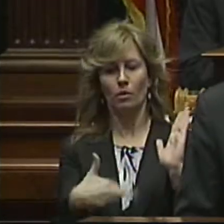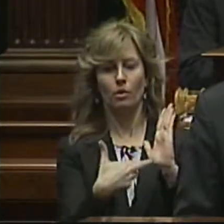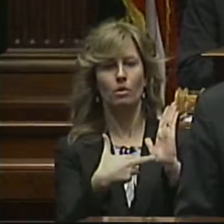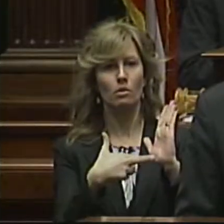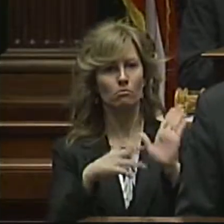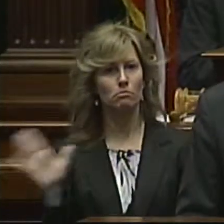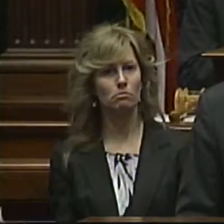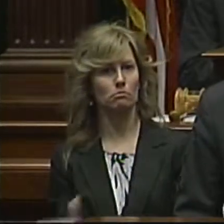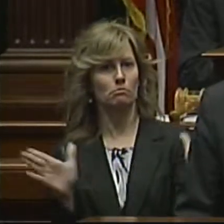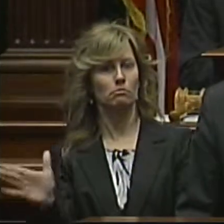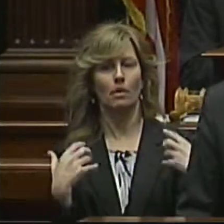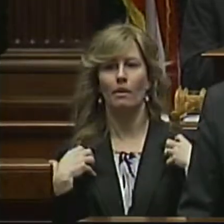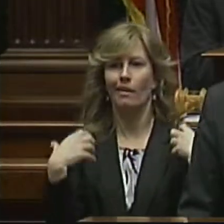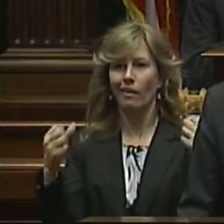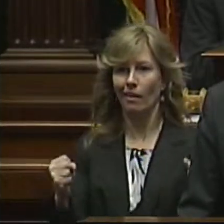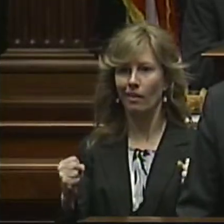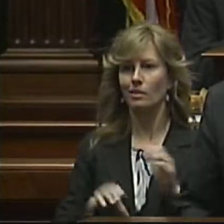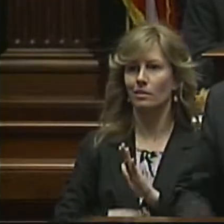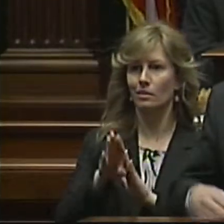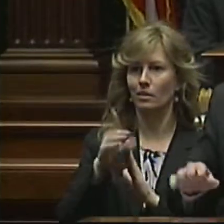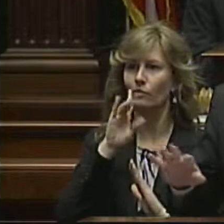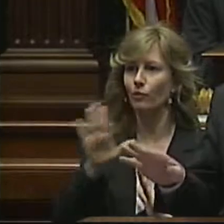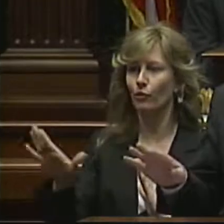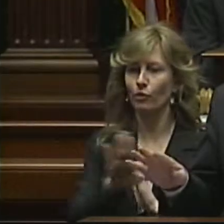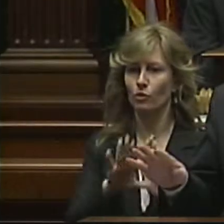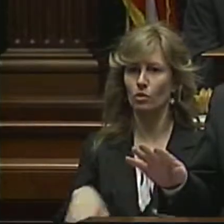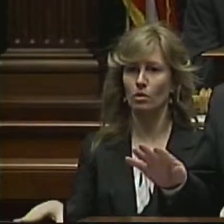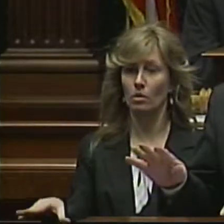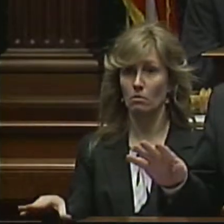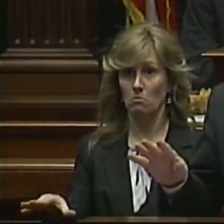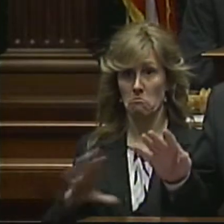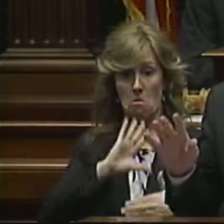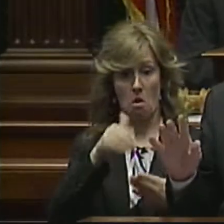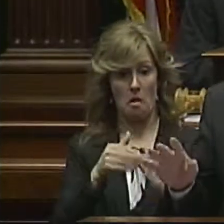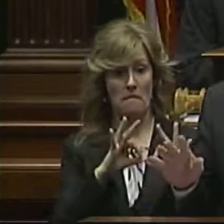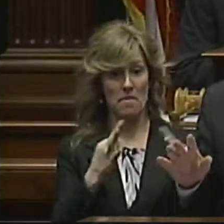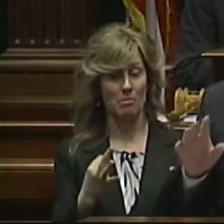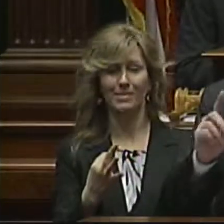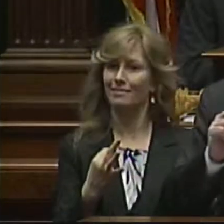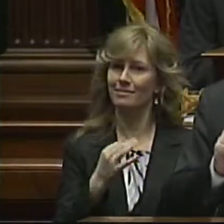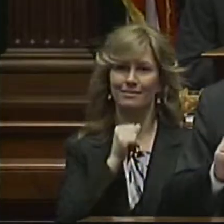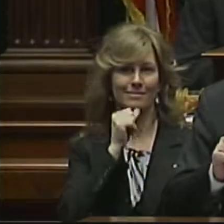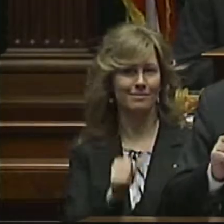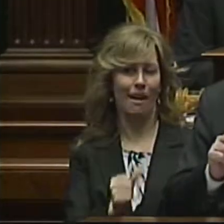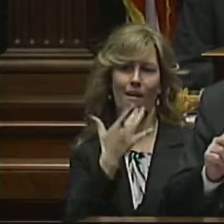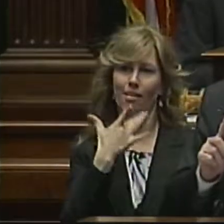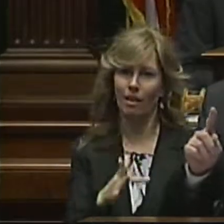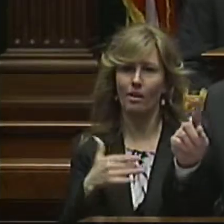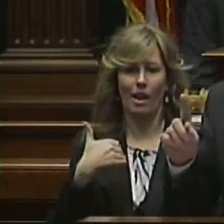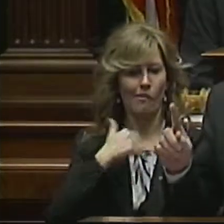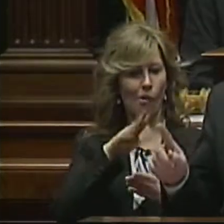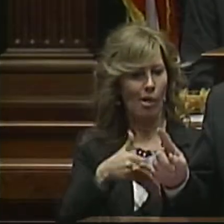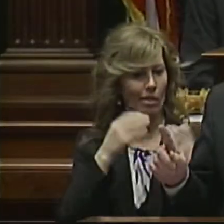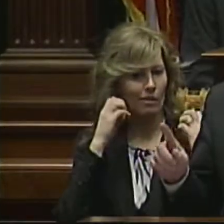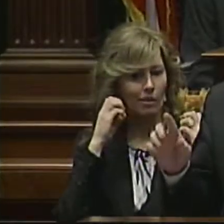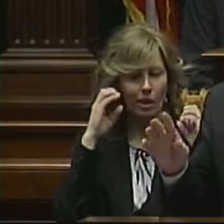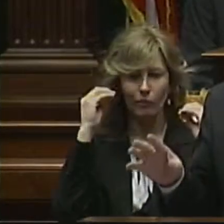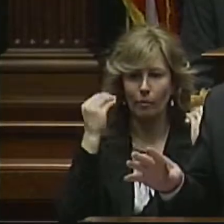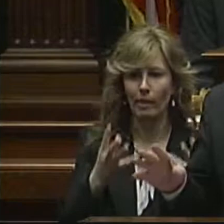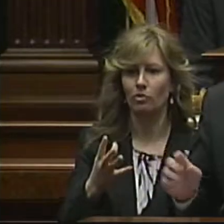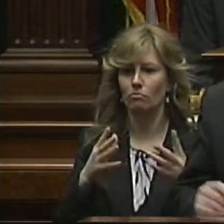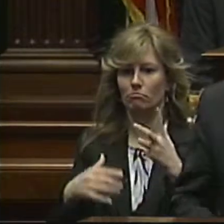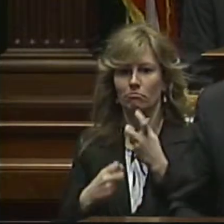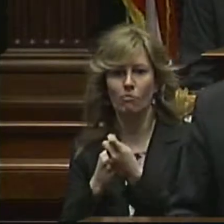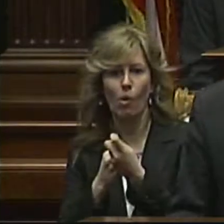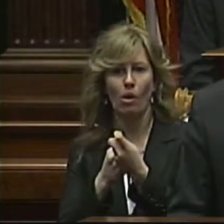healthy development of their children. And not all families, unfortunately, are equipped with the information and support that they